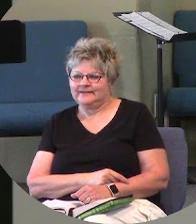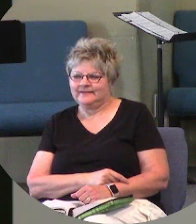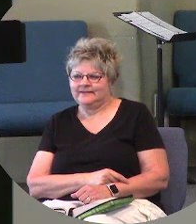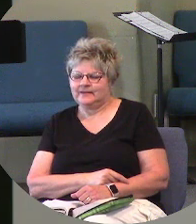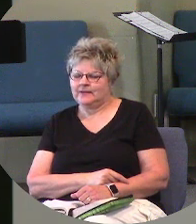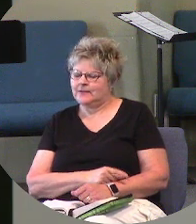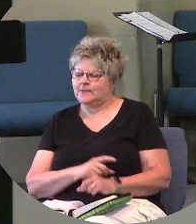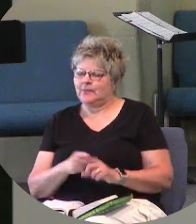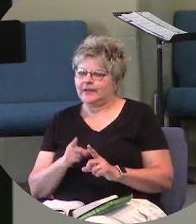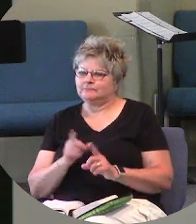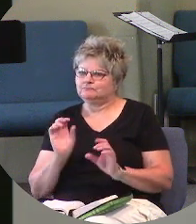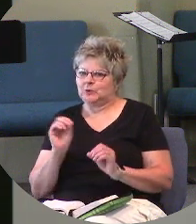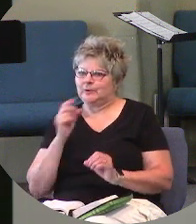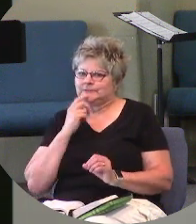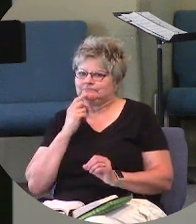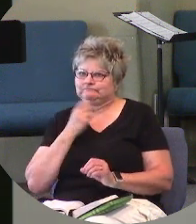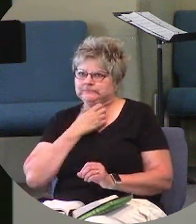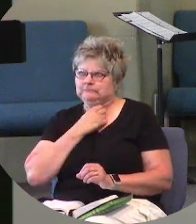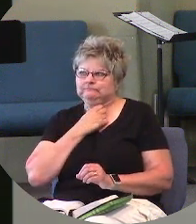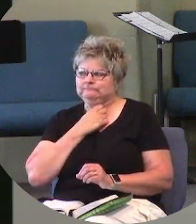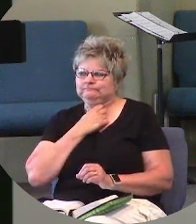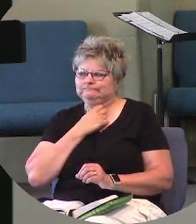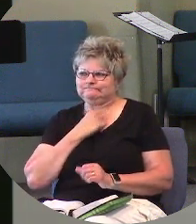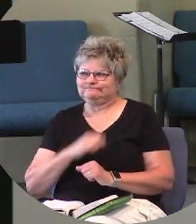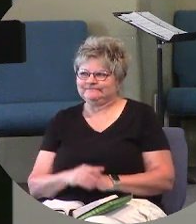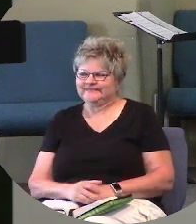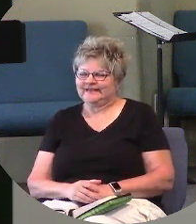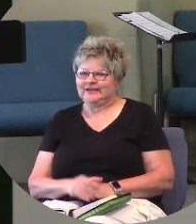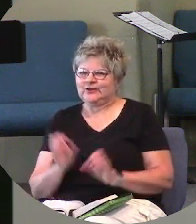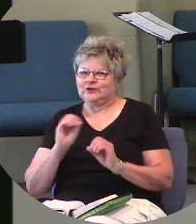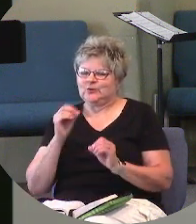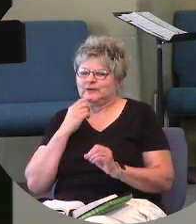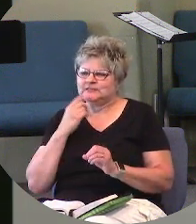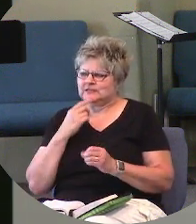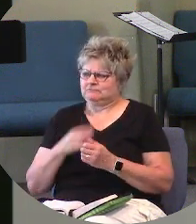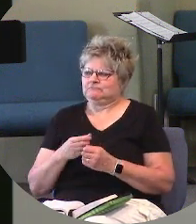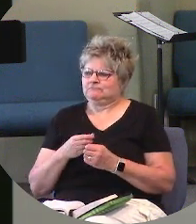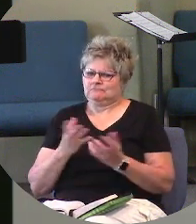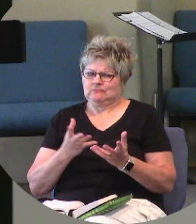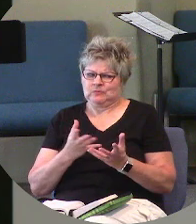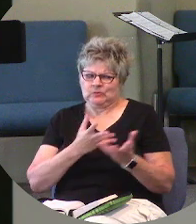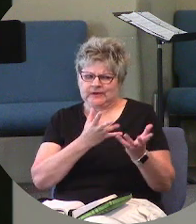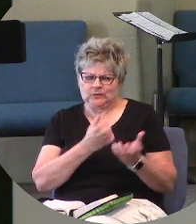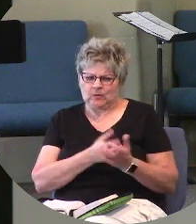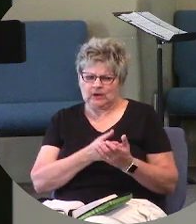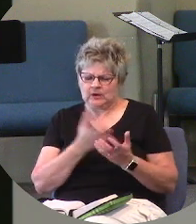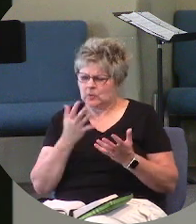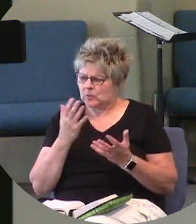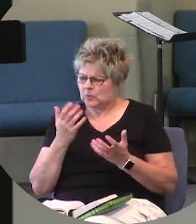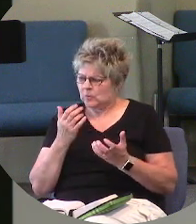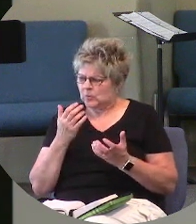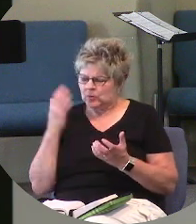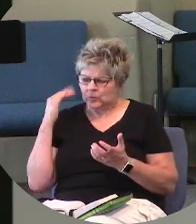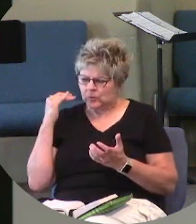yet no one said anything. No one said, what do you seek or why do you speak to her?